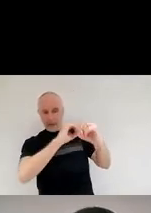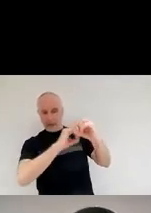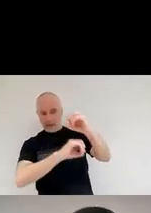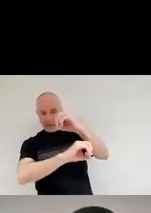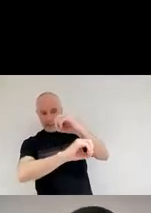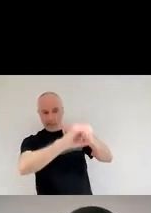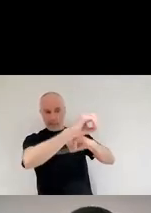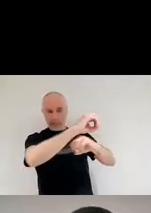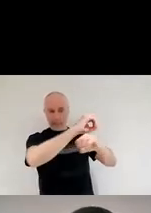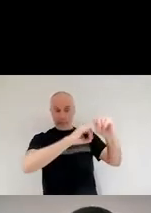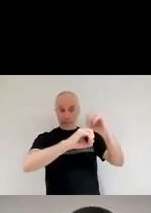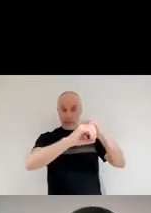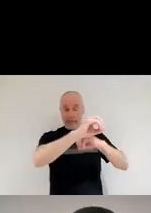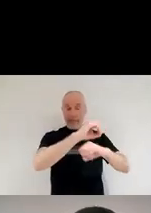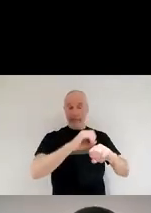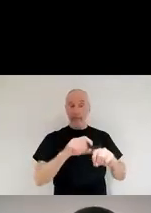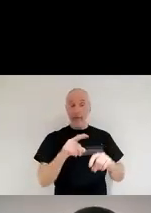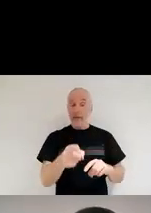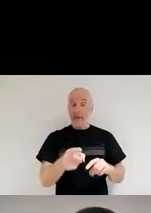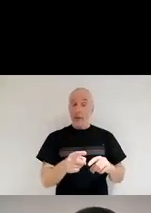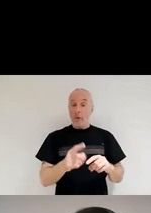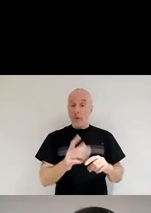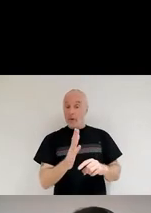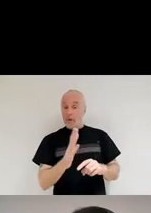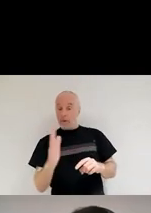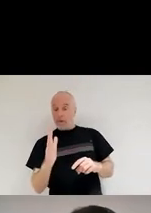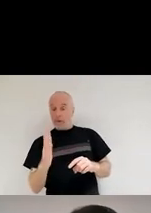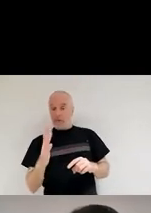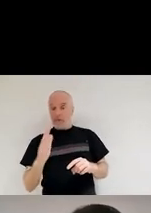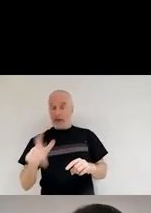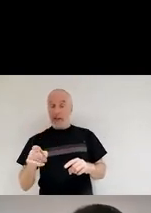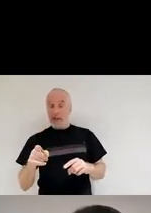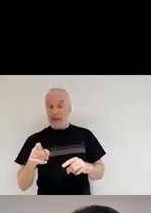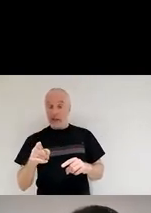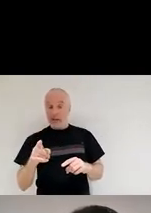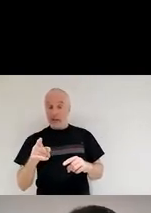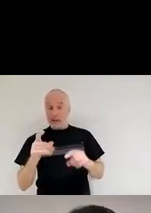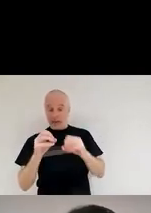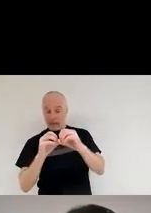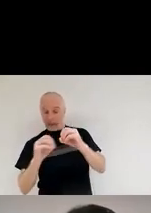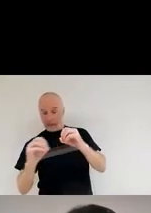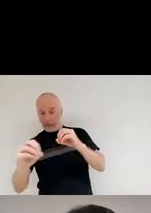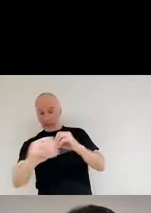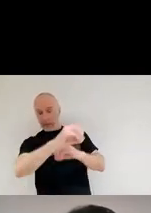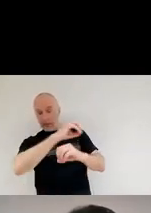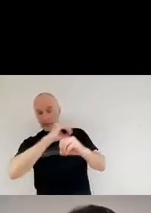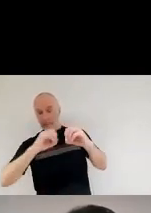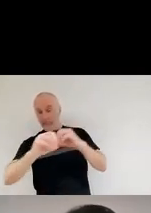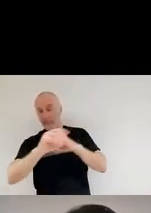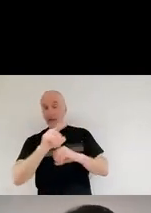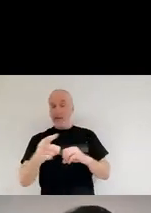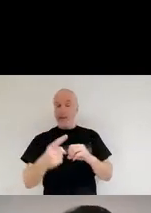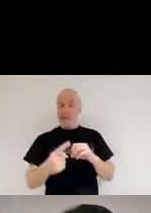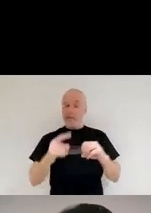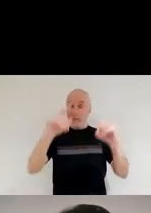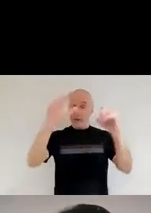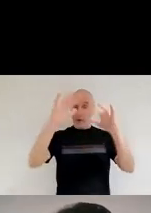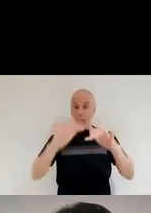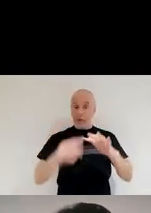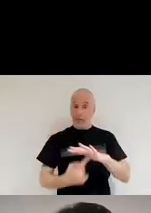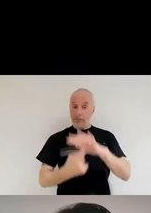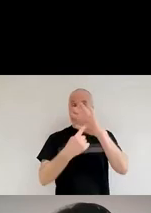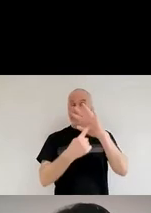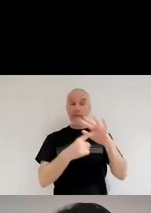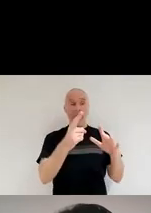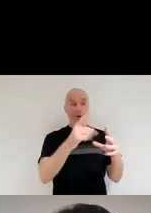dust is not only important for the formation of stars, it's important for the formation of planets because planets